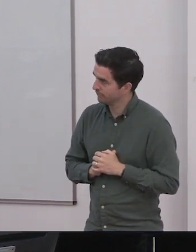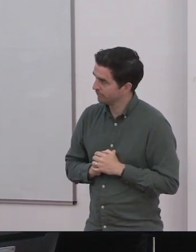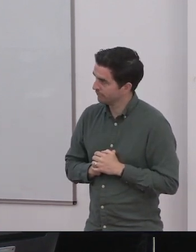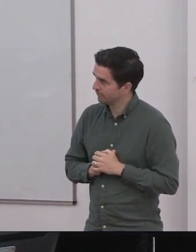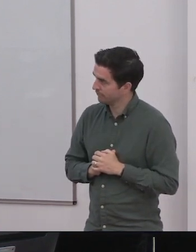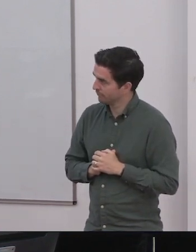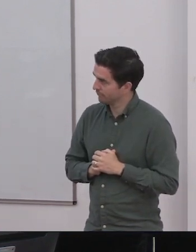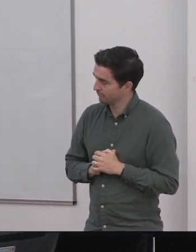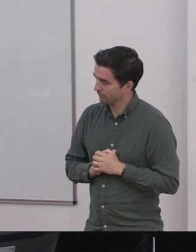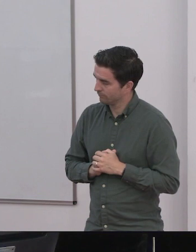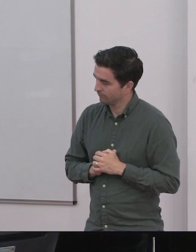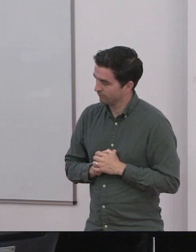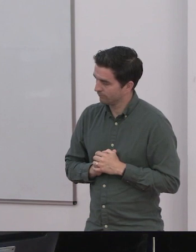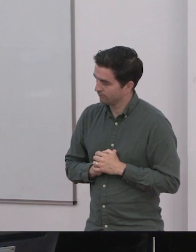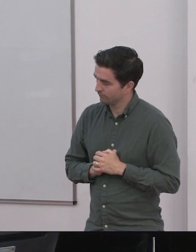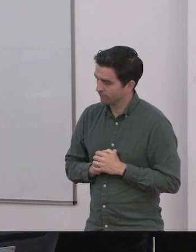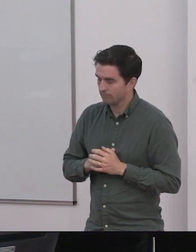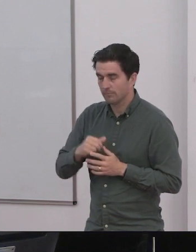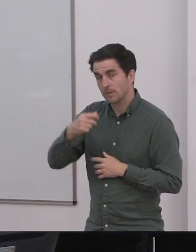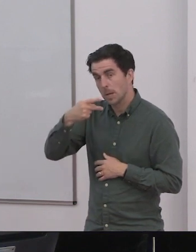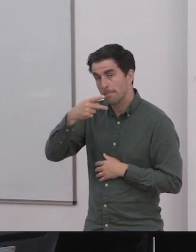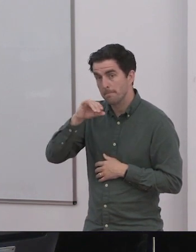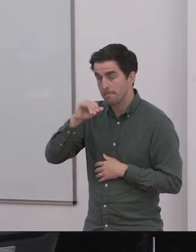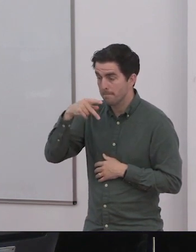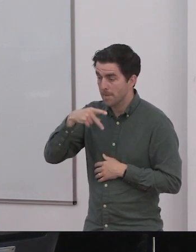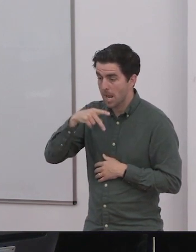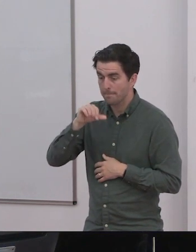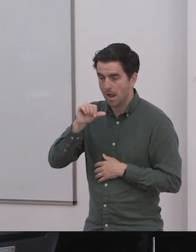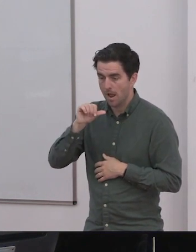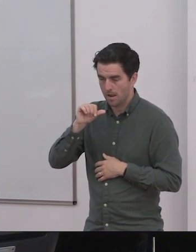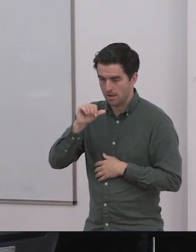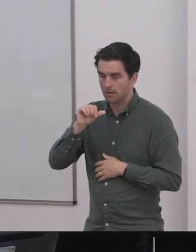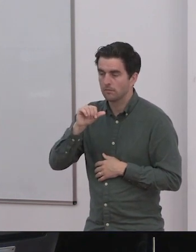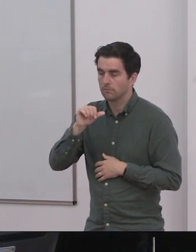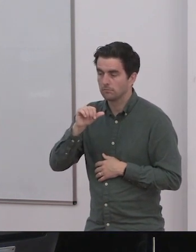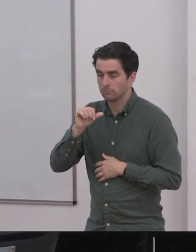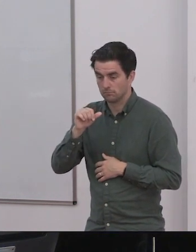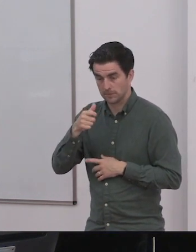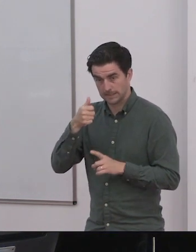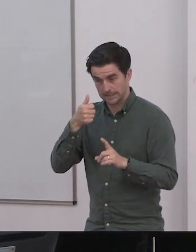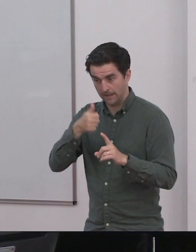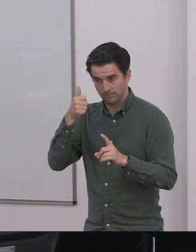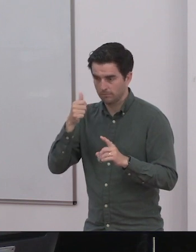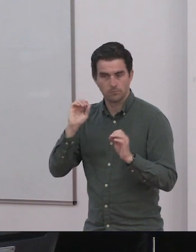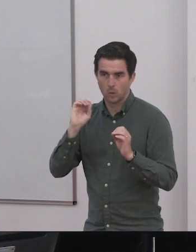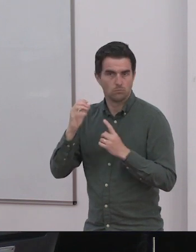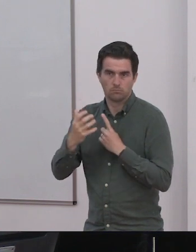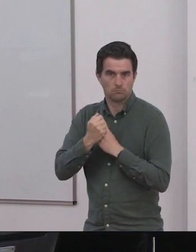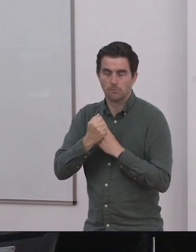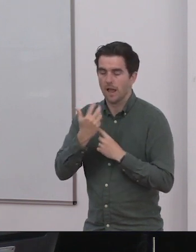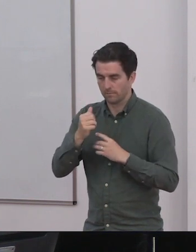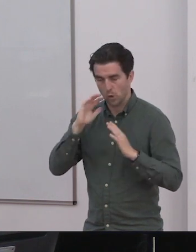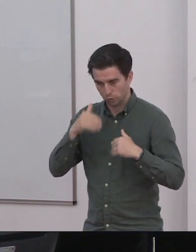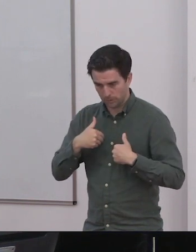herself. She left university in New Zealand with degrees in law and sociology and immediately started a family. I won't go into the rest of it. I'm sure